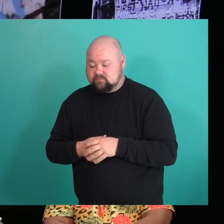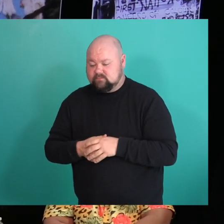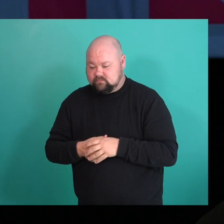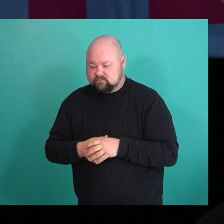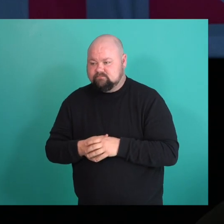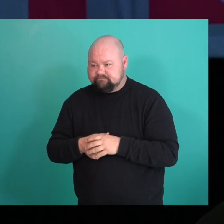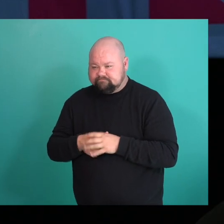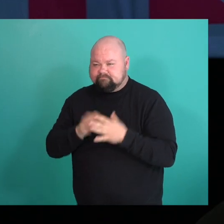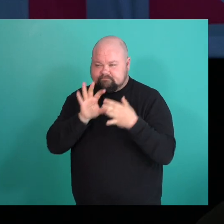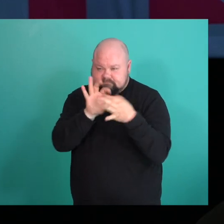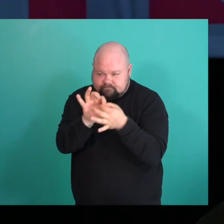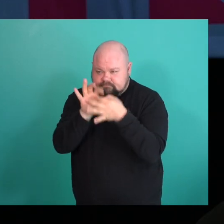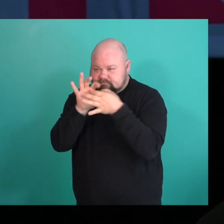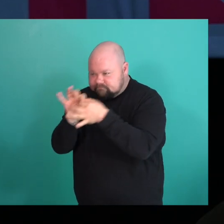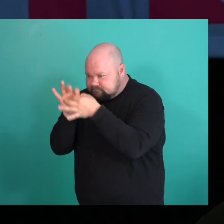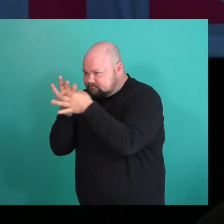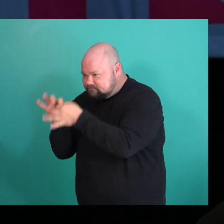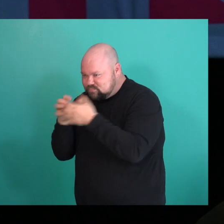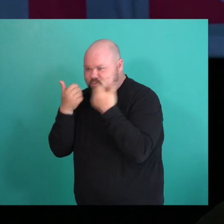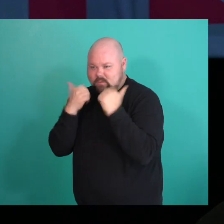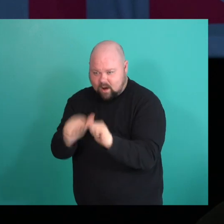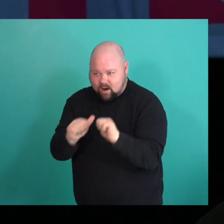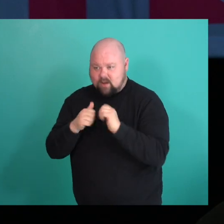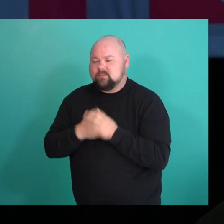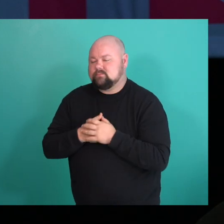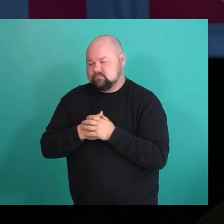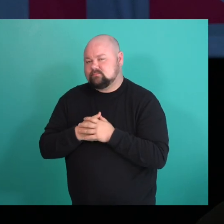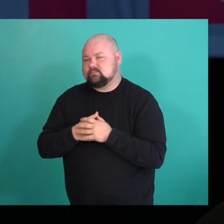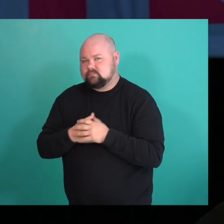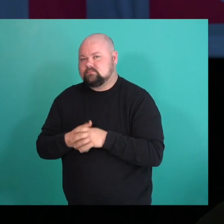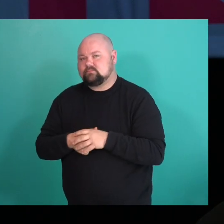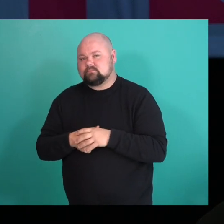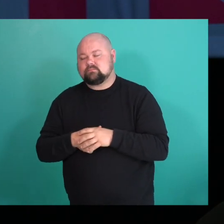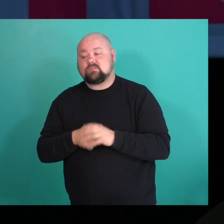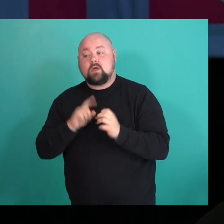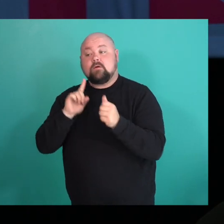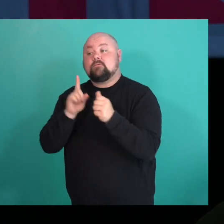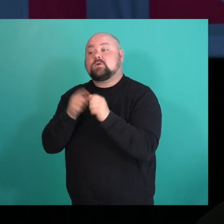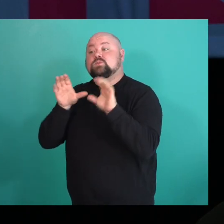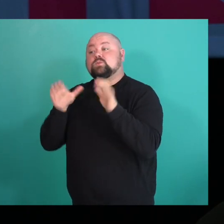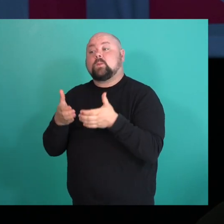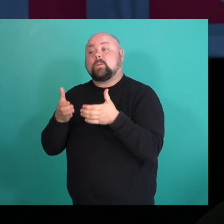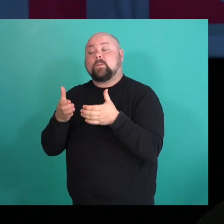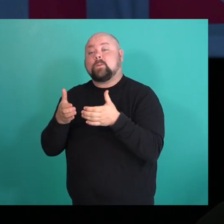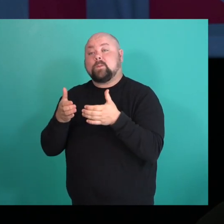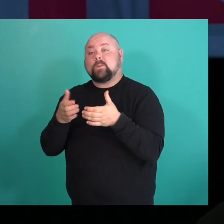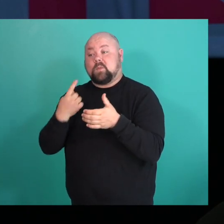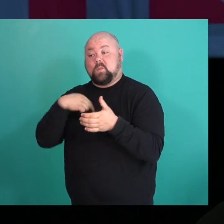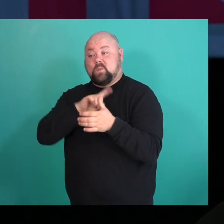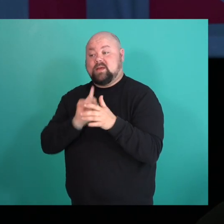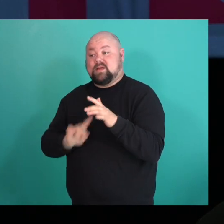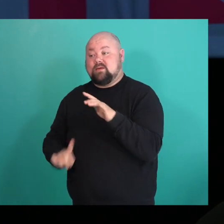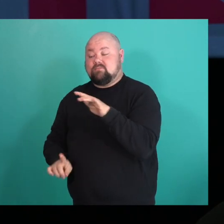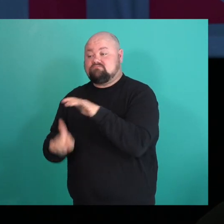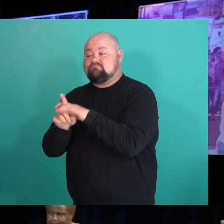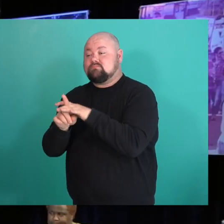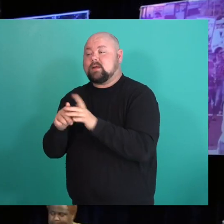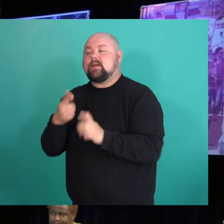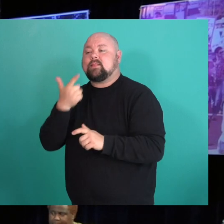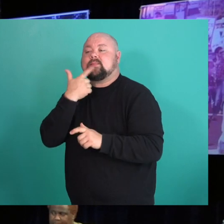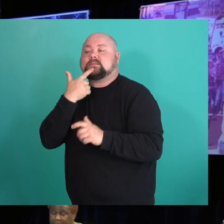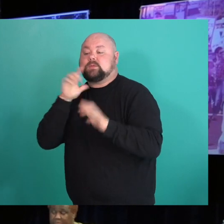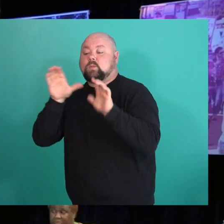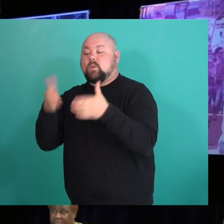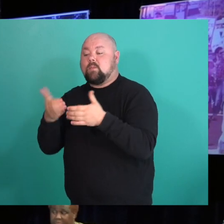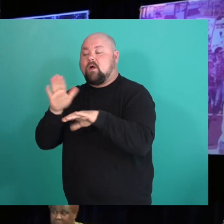making those connections. No, I mean the, the first, the first group I remember, we went to, we went to a lesbian group on a